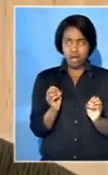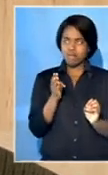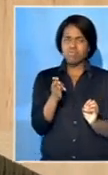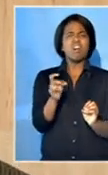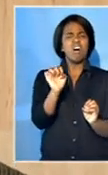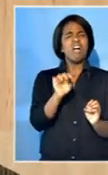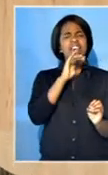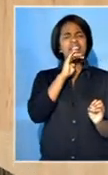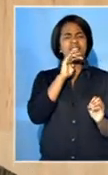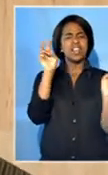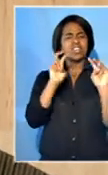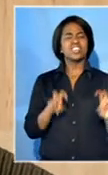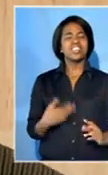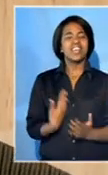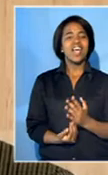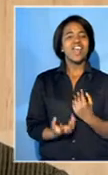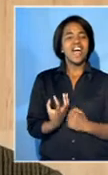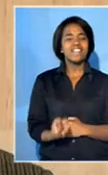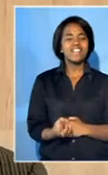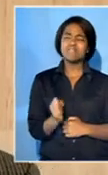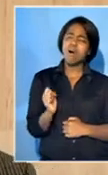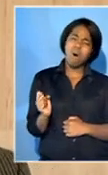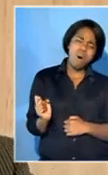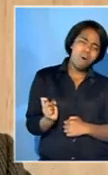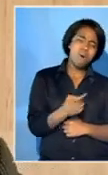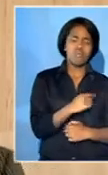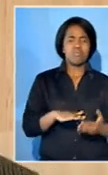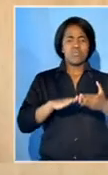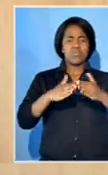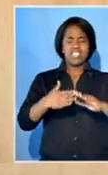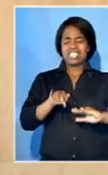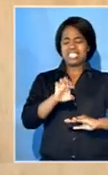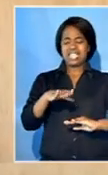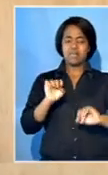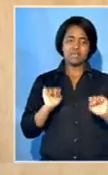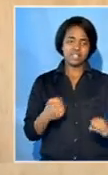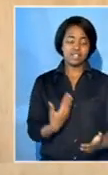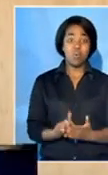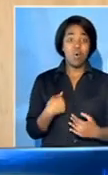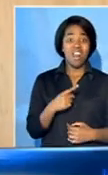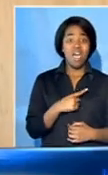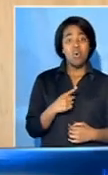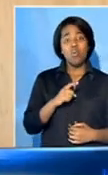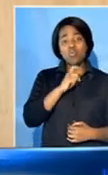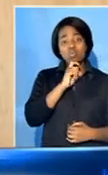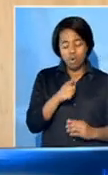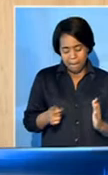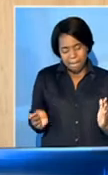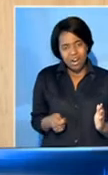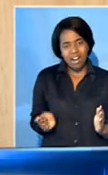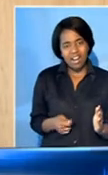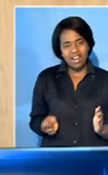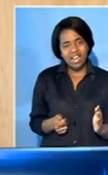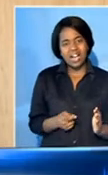enough electricity that can support the whole community of Fitch's Corner. We're using paraffins for cooking everything.